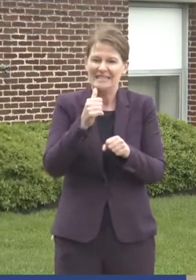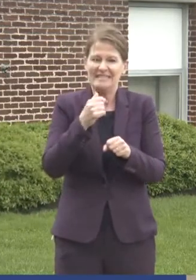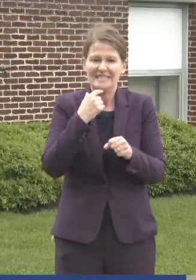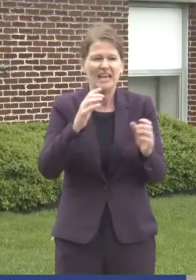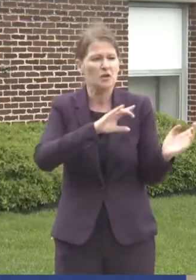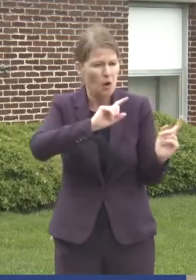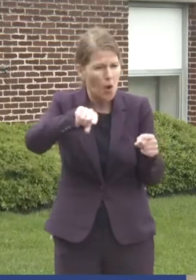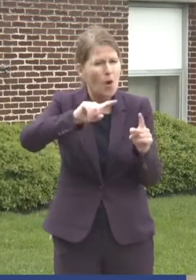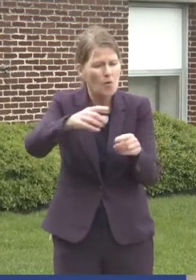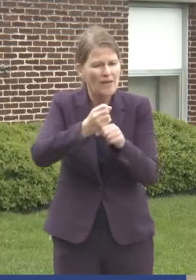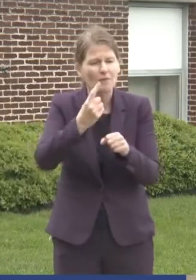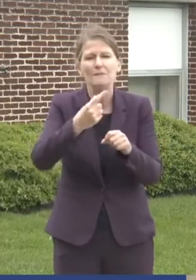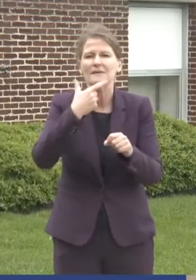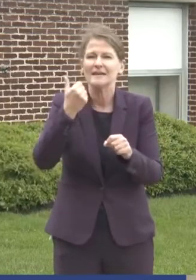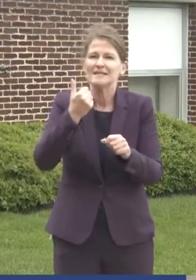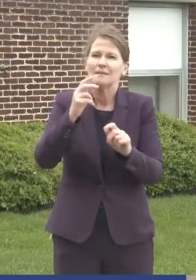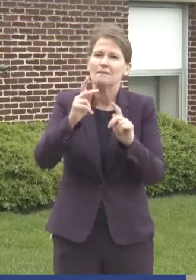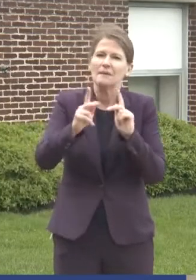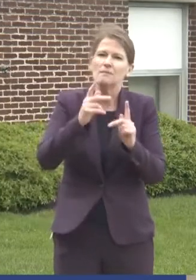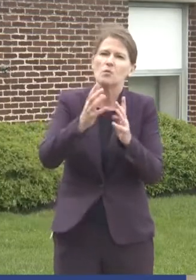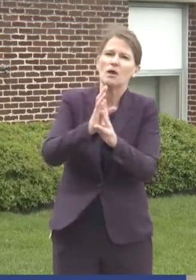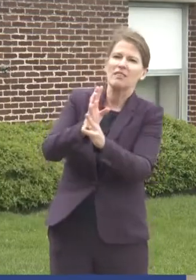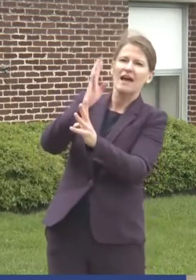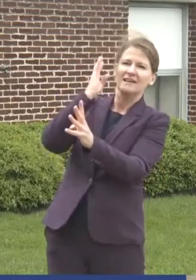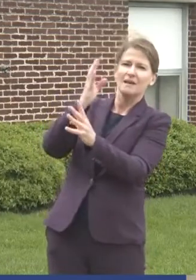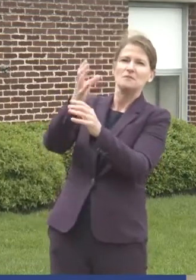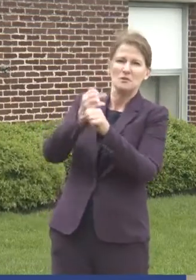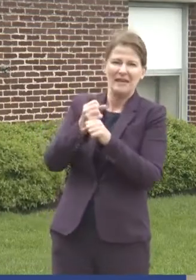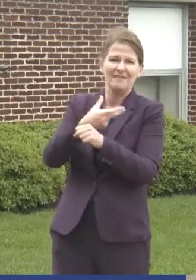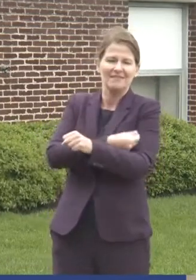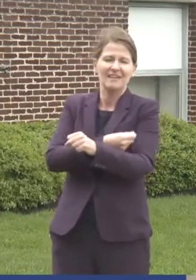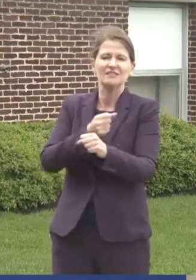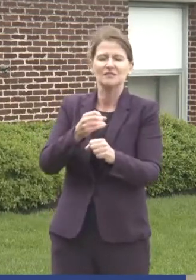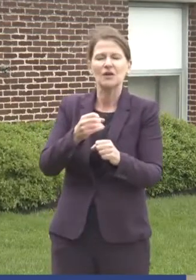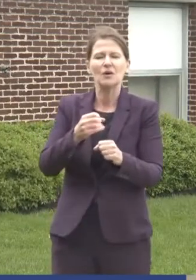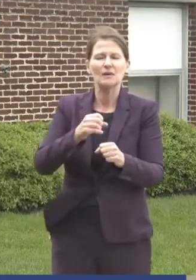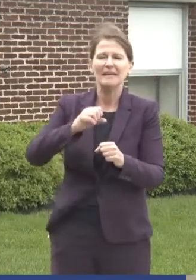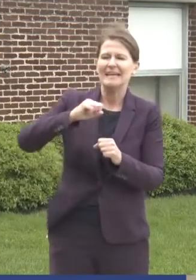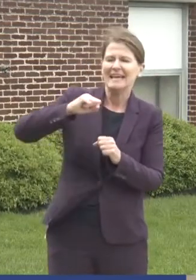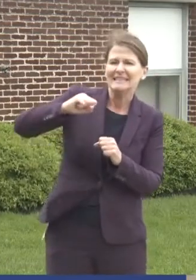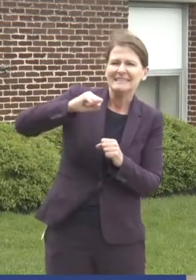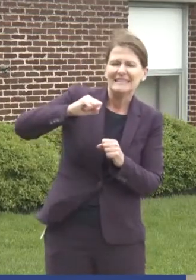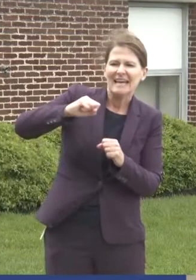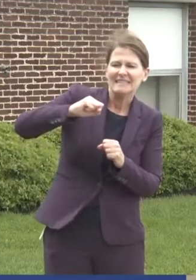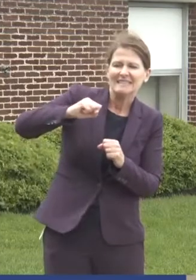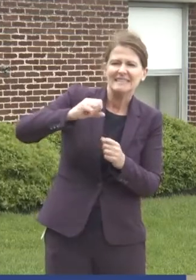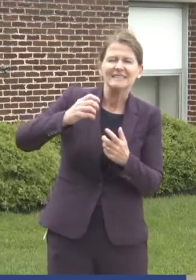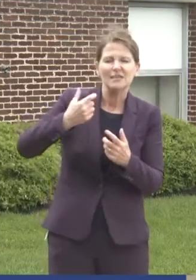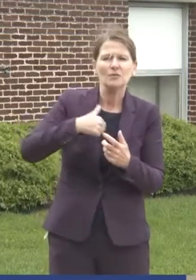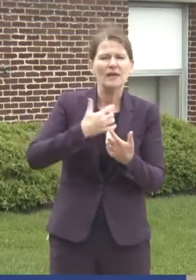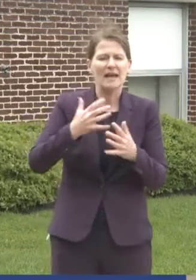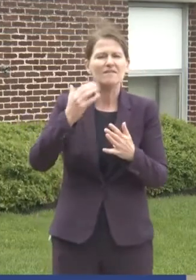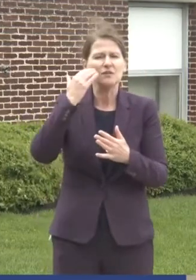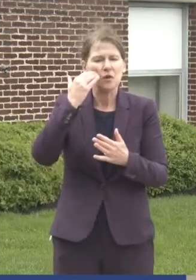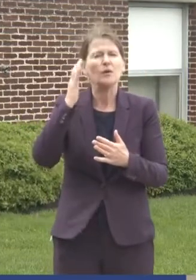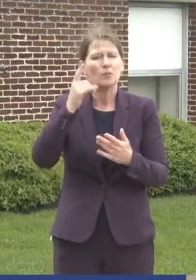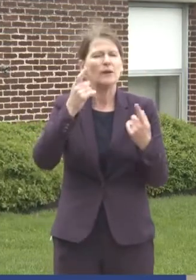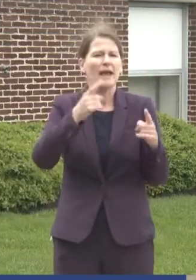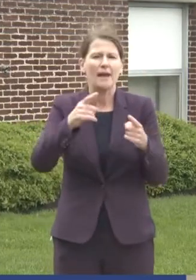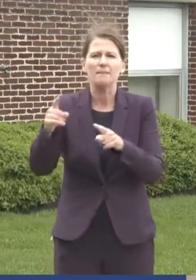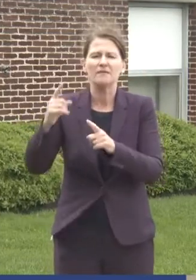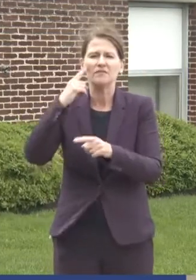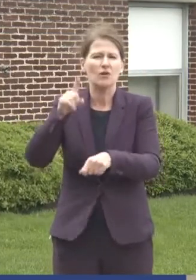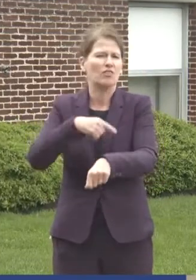everybody who wanted a vaccine. You know, they were lining up. So hesitancy is something that we have known for a long time is going to be there.